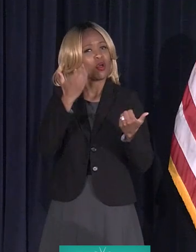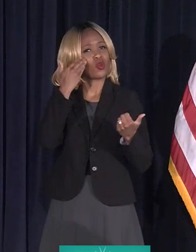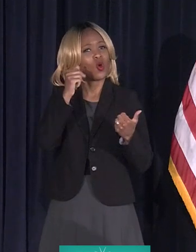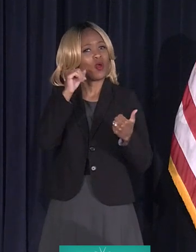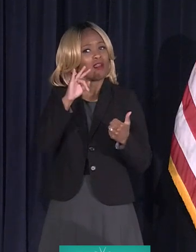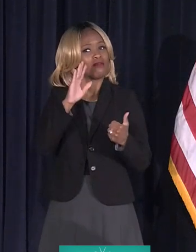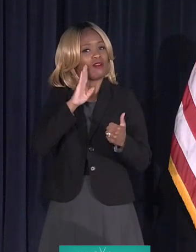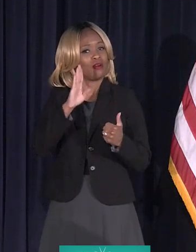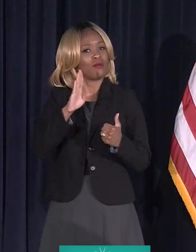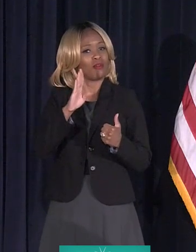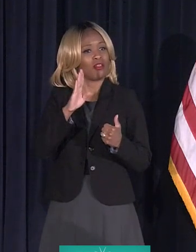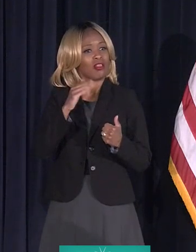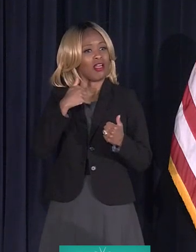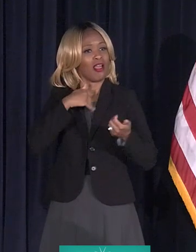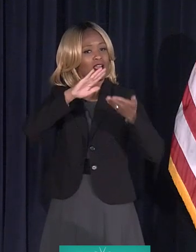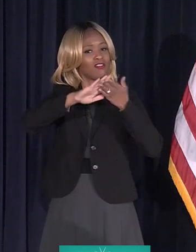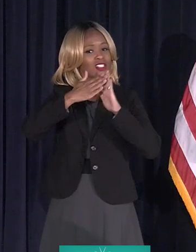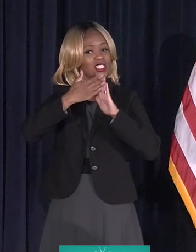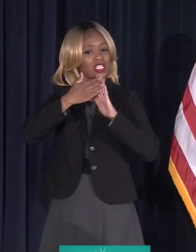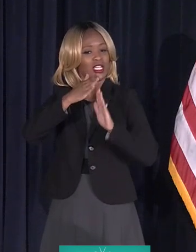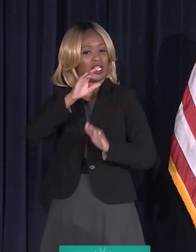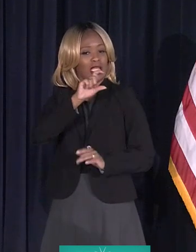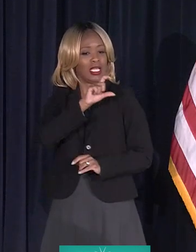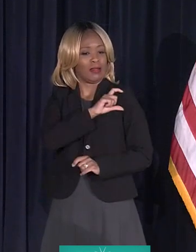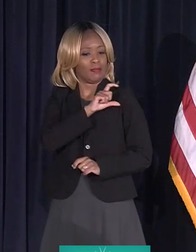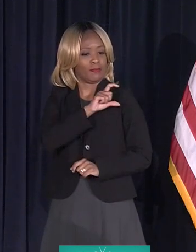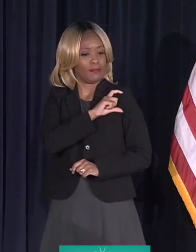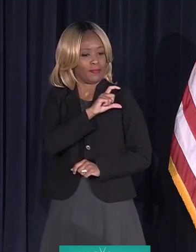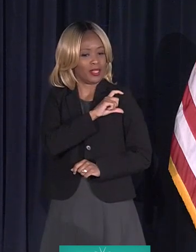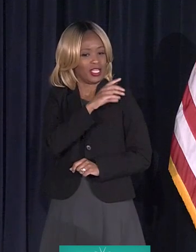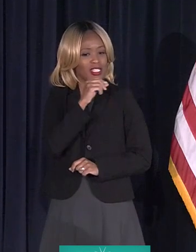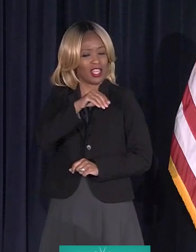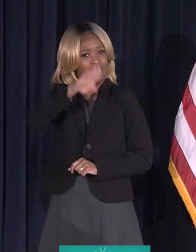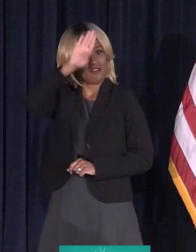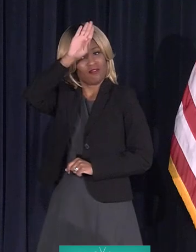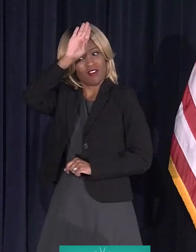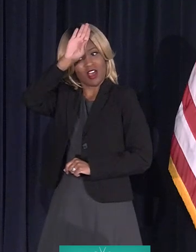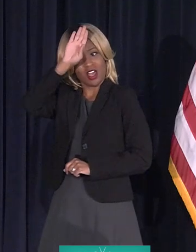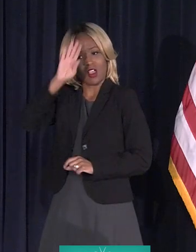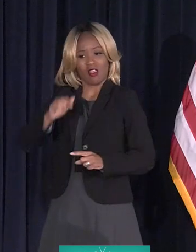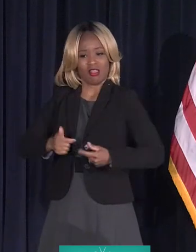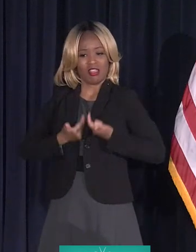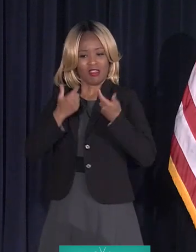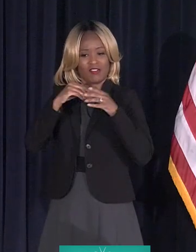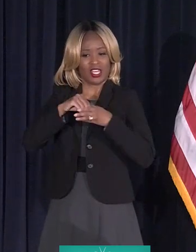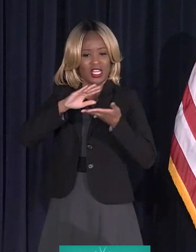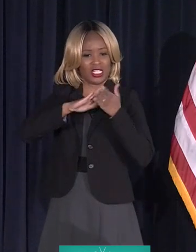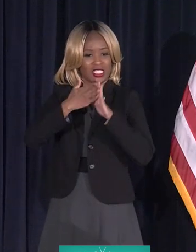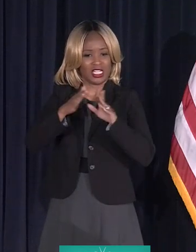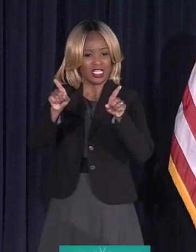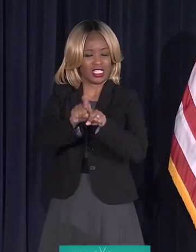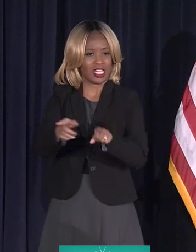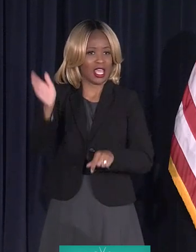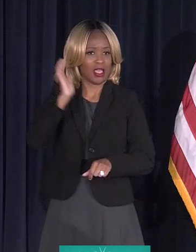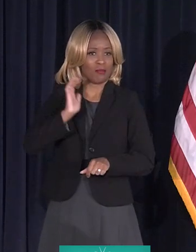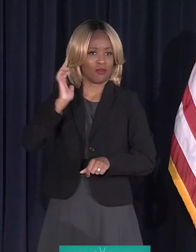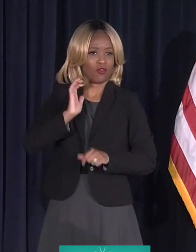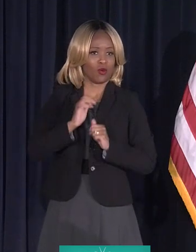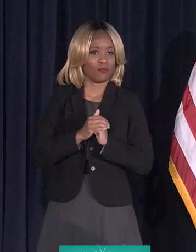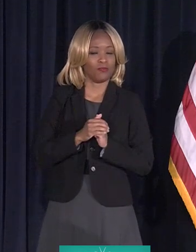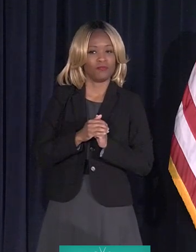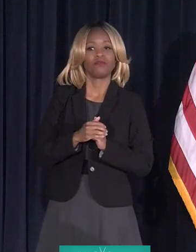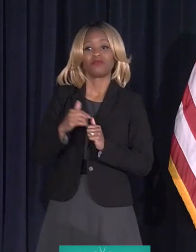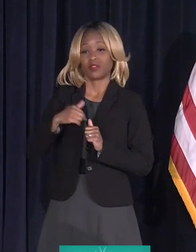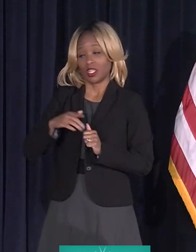ever going to have the city police officers and firemen living back in the city like we used to do. Well, I would like